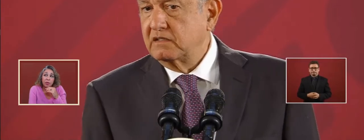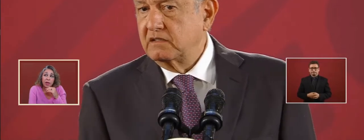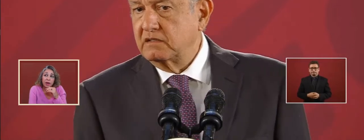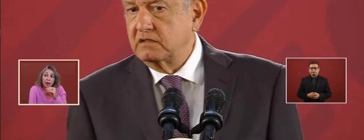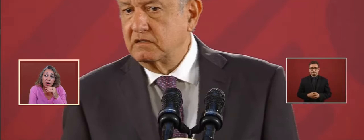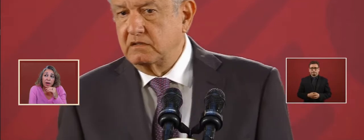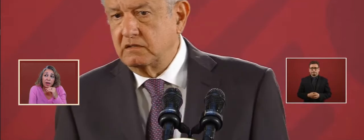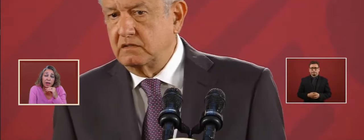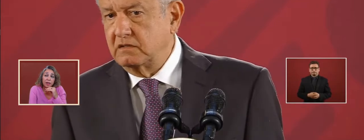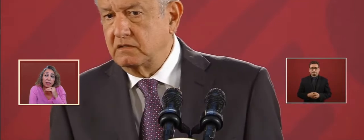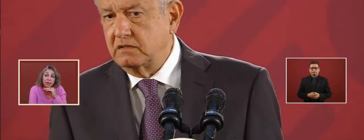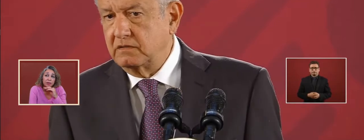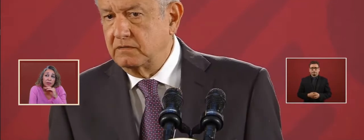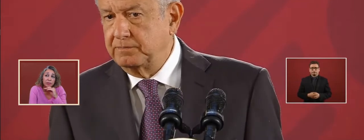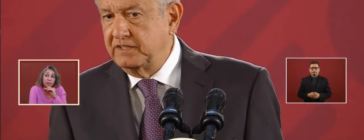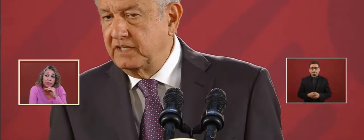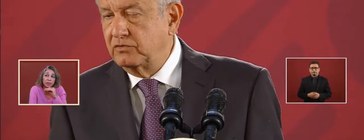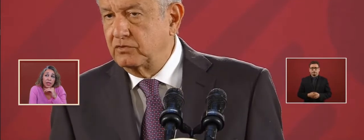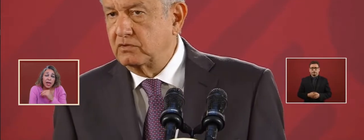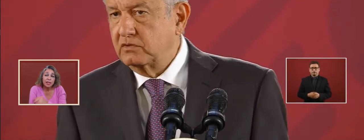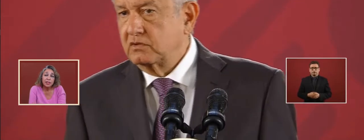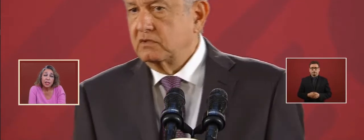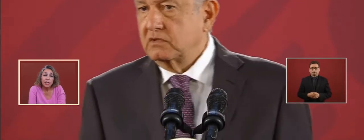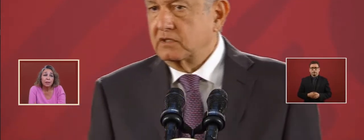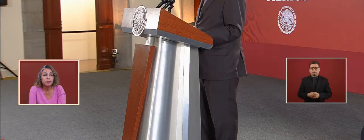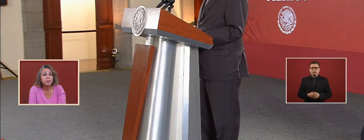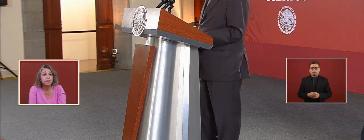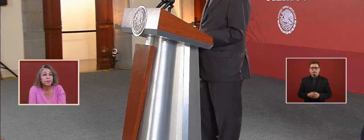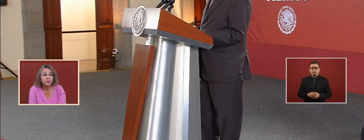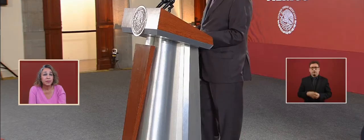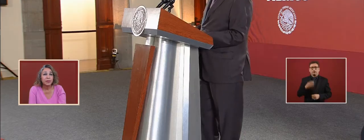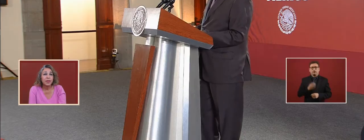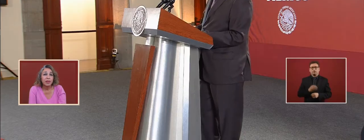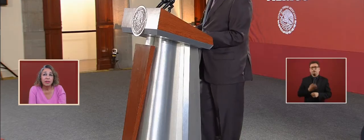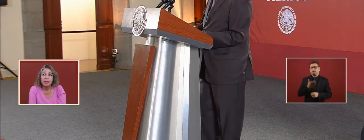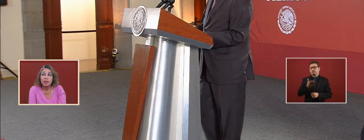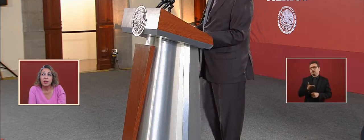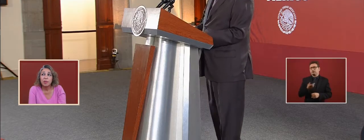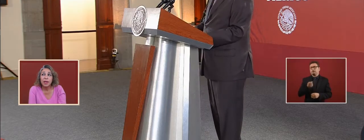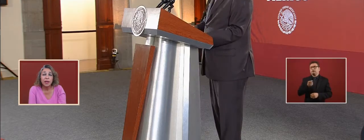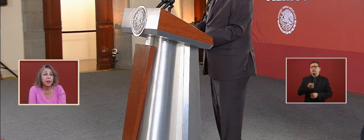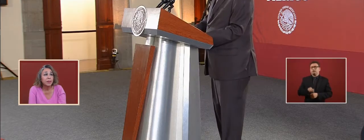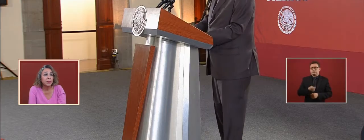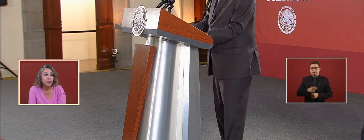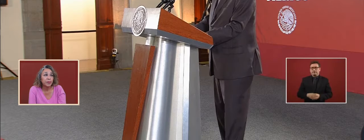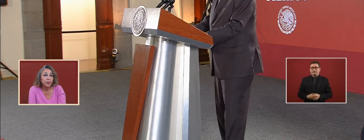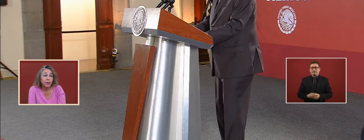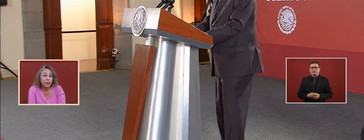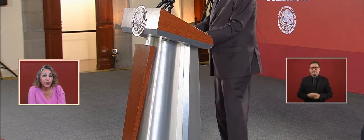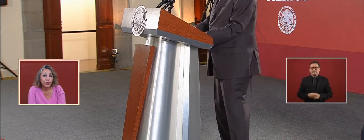We are asking that there be,